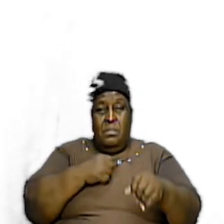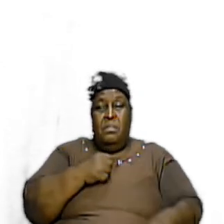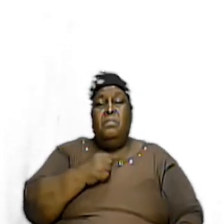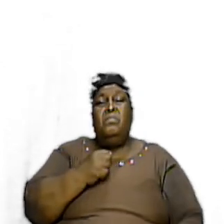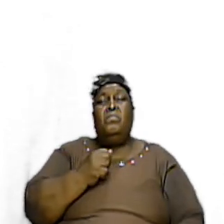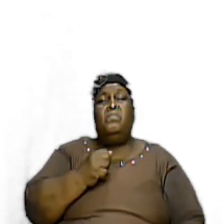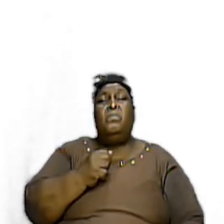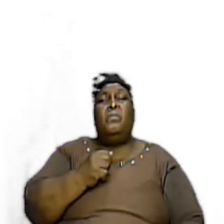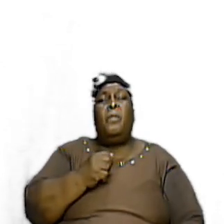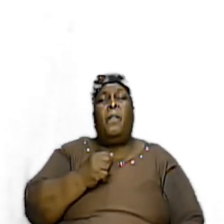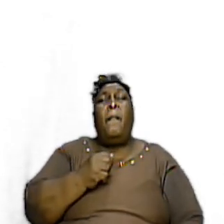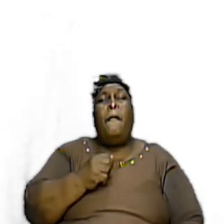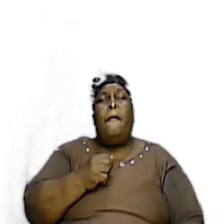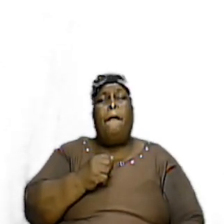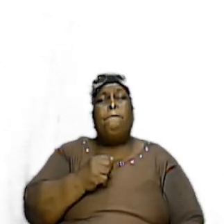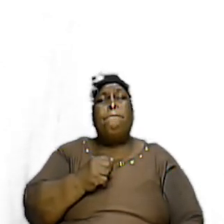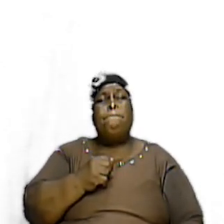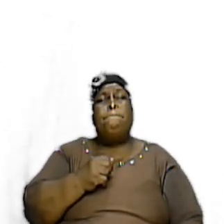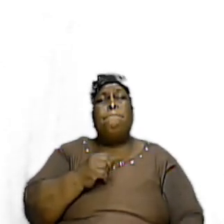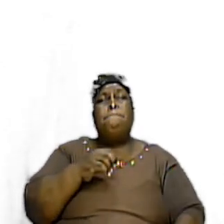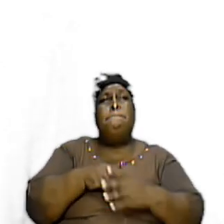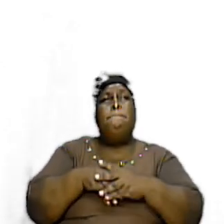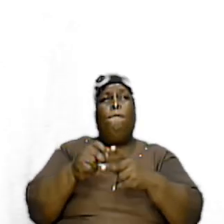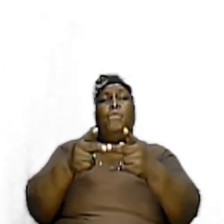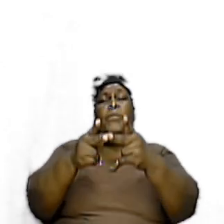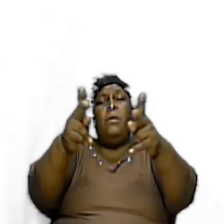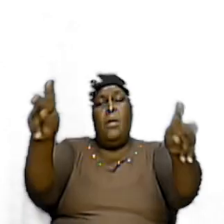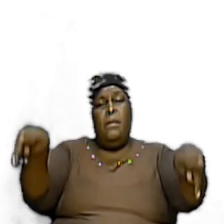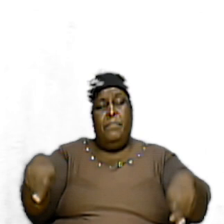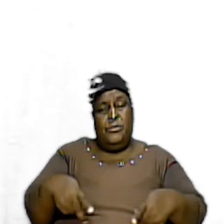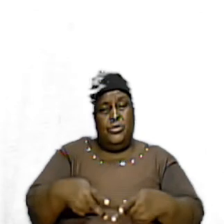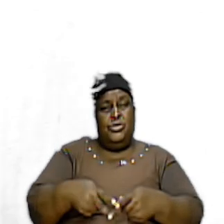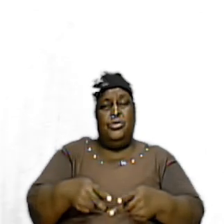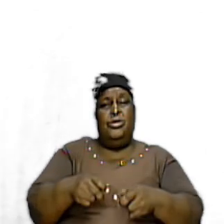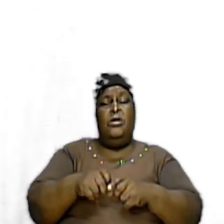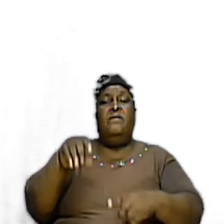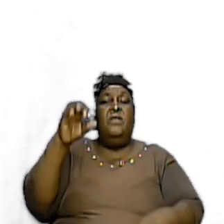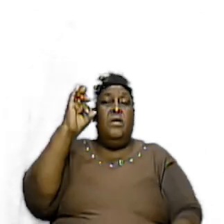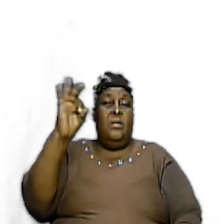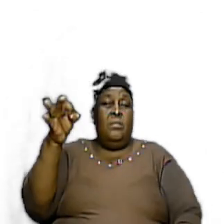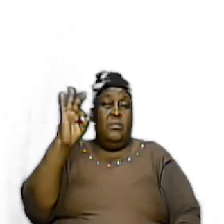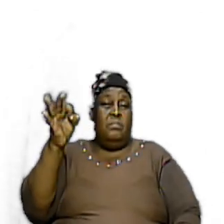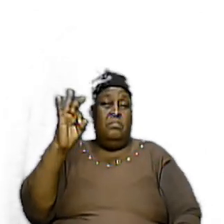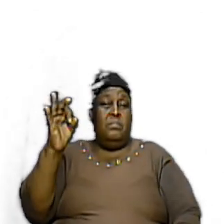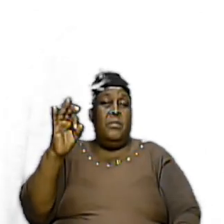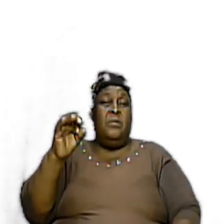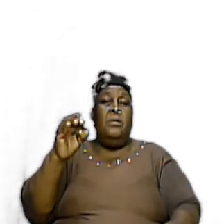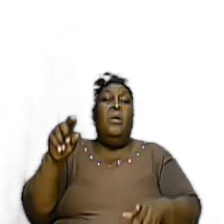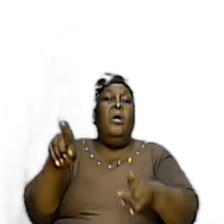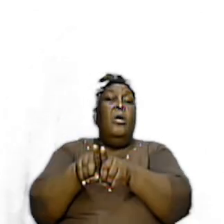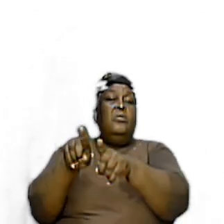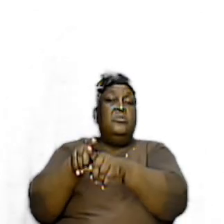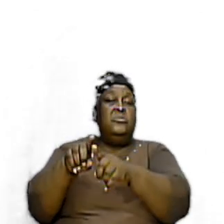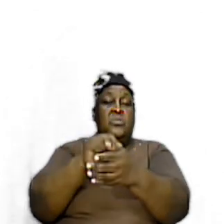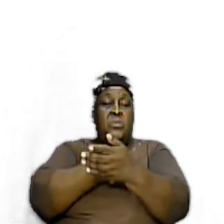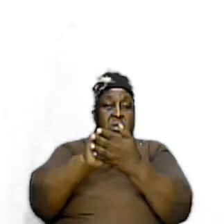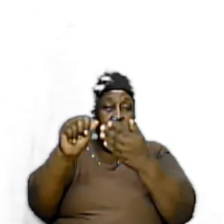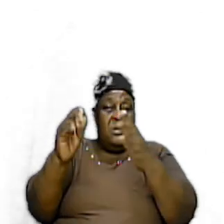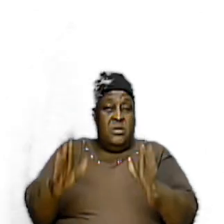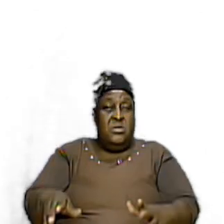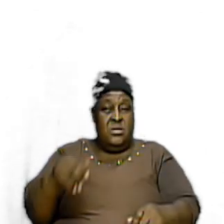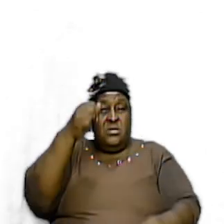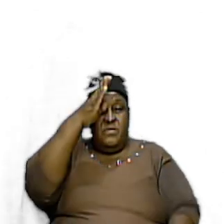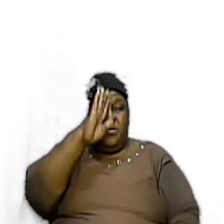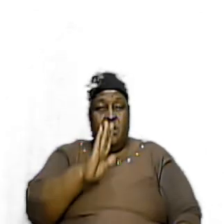You know In My Position As Pastor And Also Just As A Saint Of God It Is Born